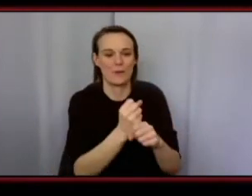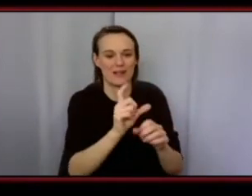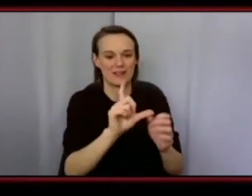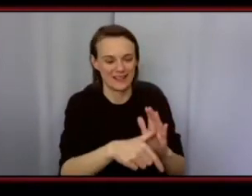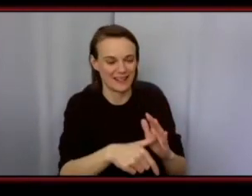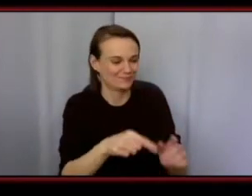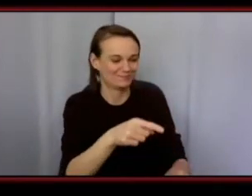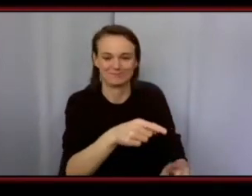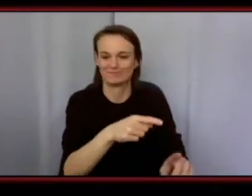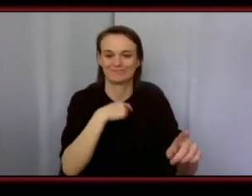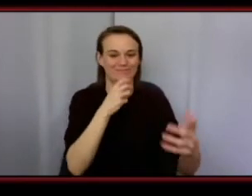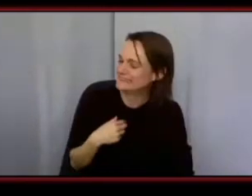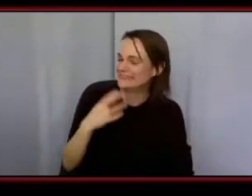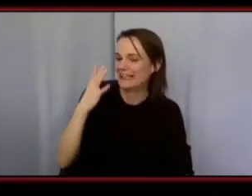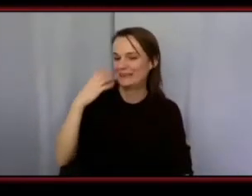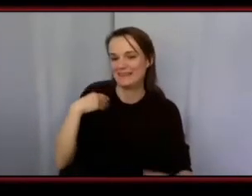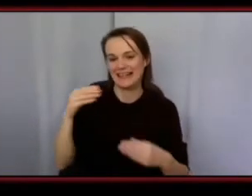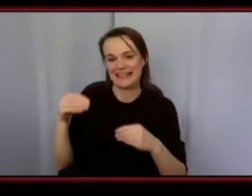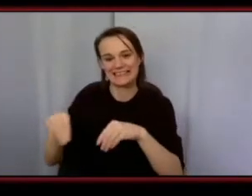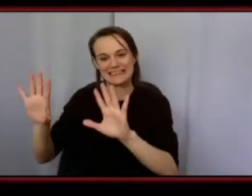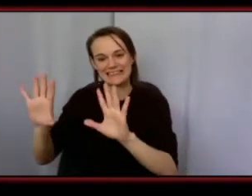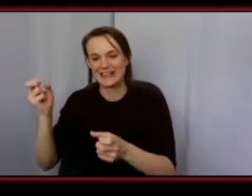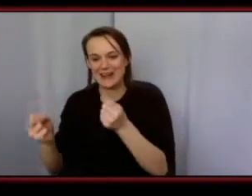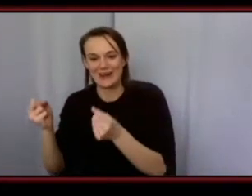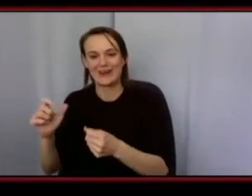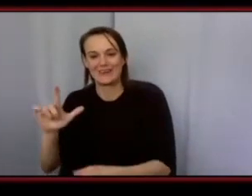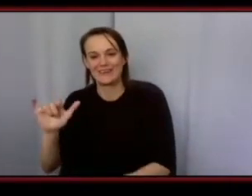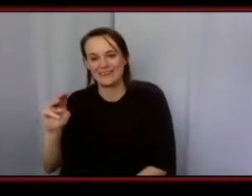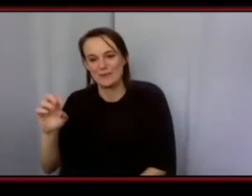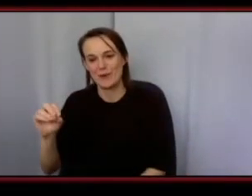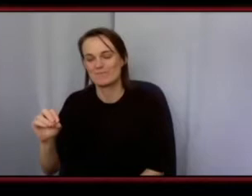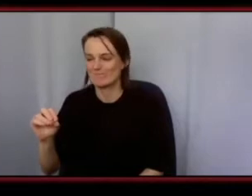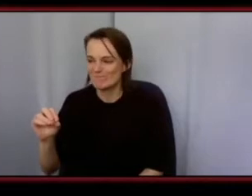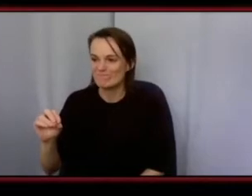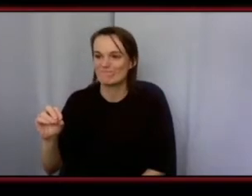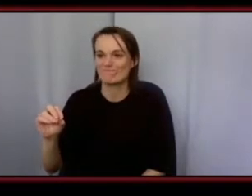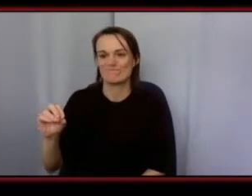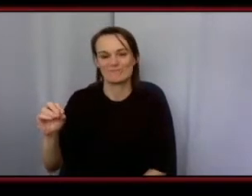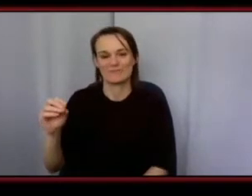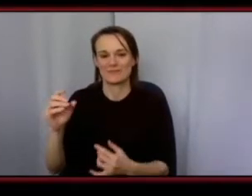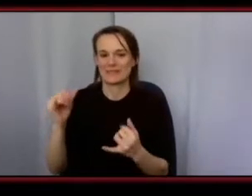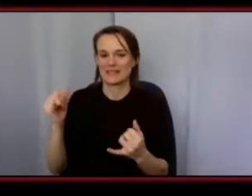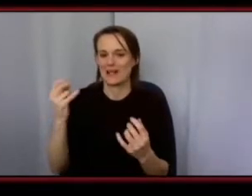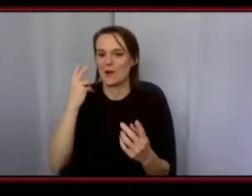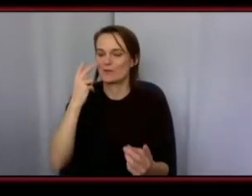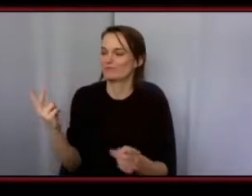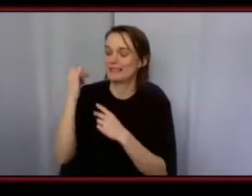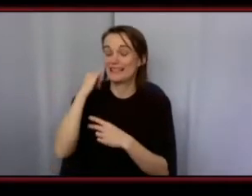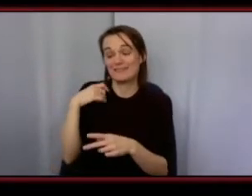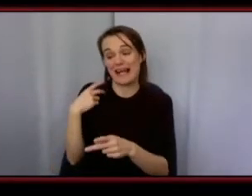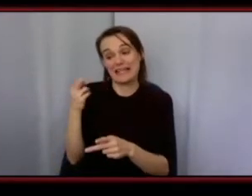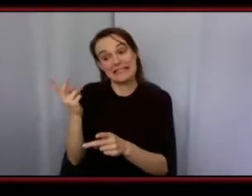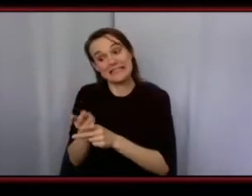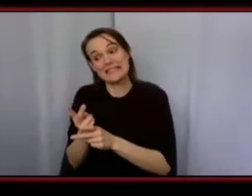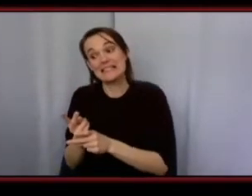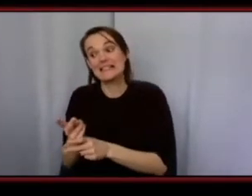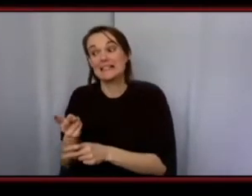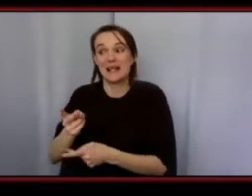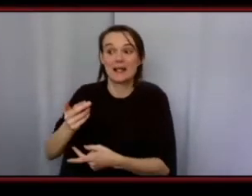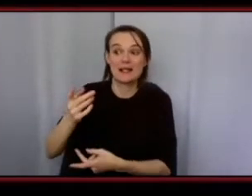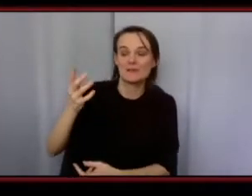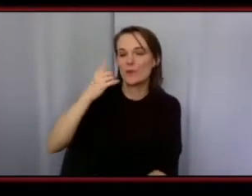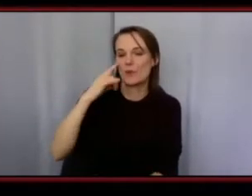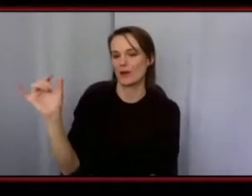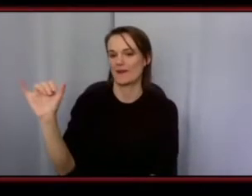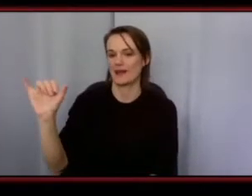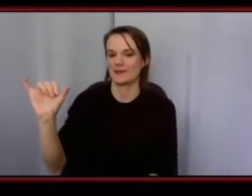damn like why did i do that and like even now looking back it's like um who knows what could have happened because you never know what could happen but